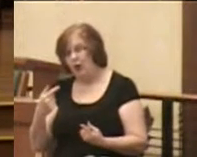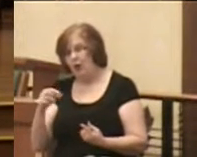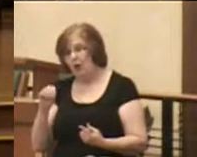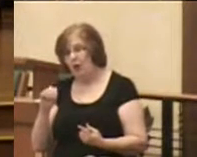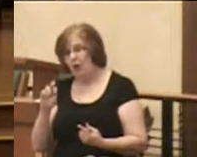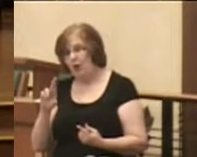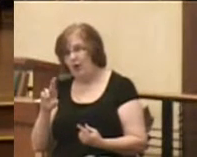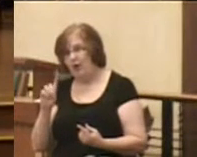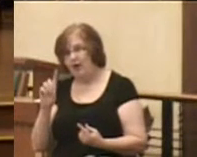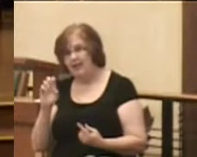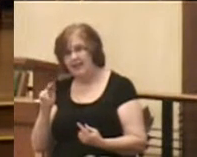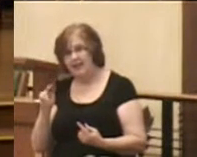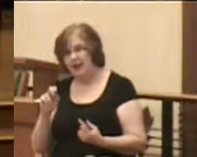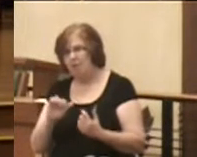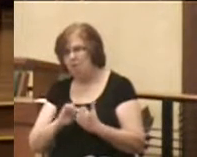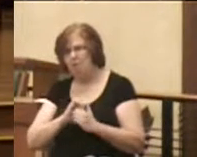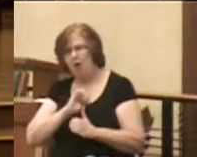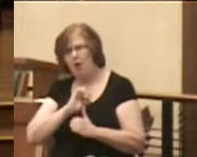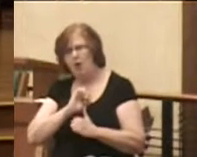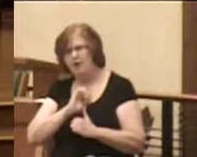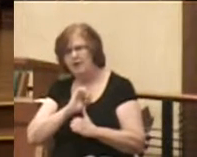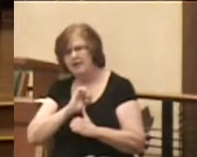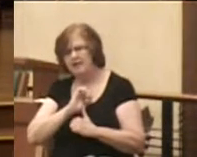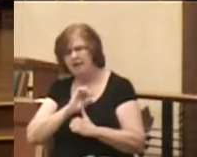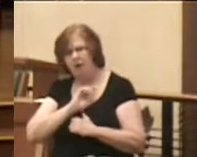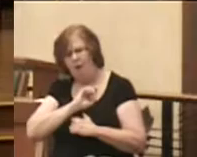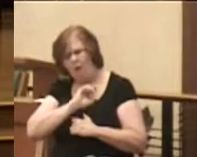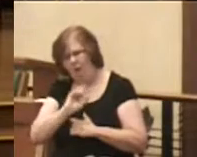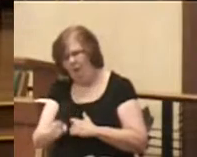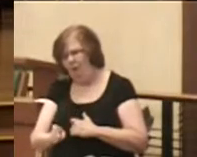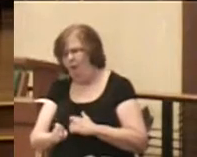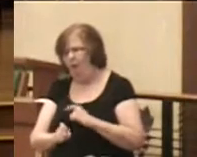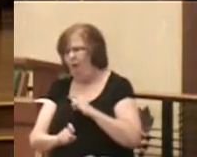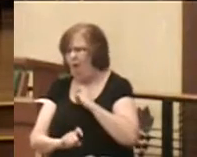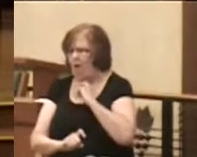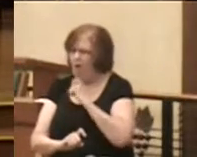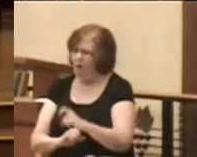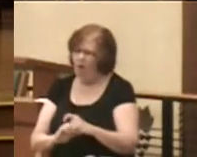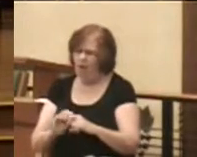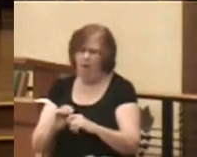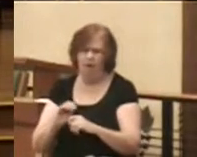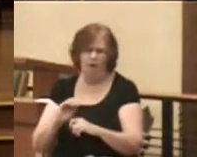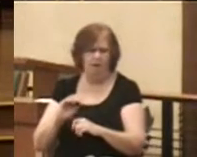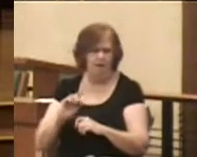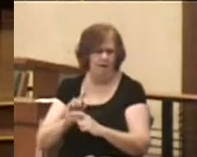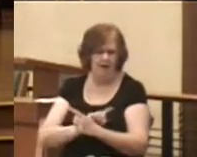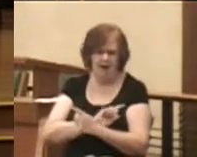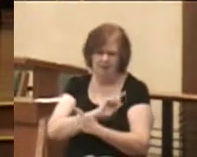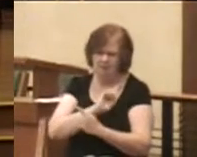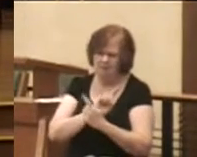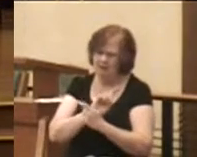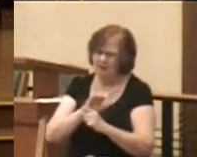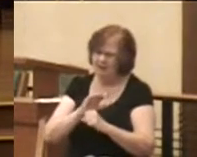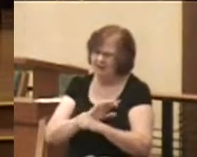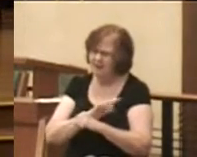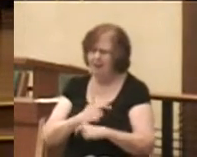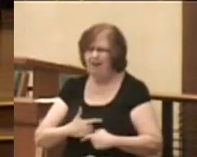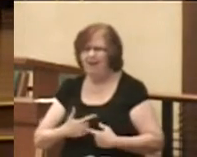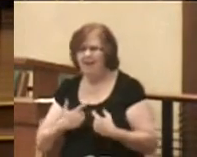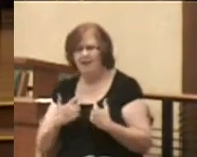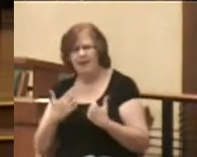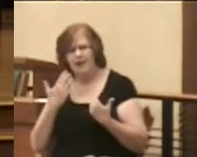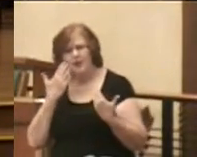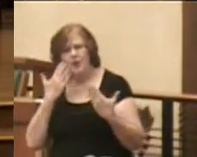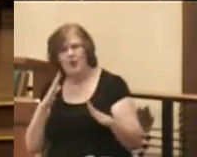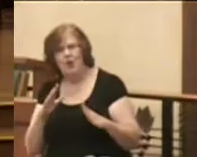one of the most generous men that I have ever met in my entire life. You would